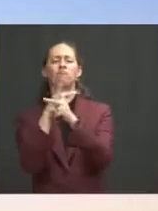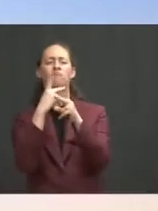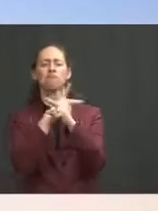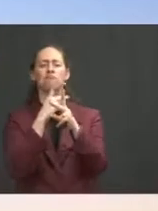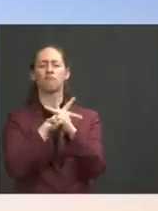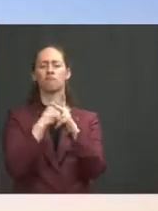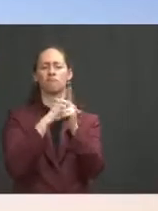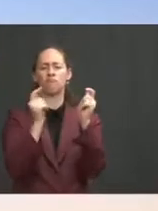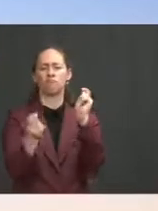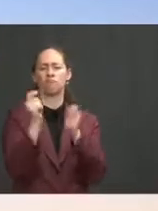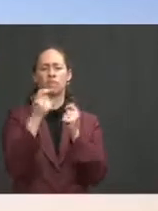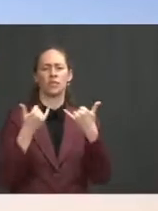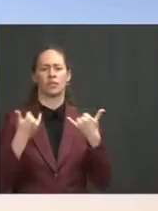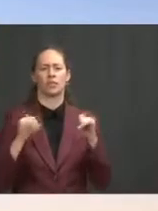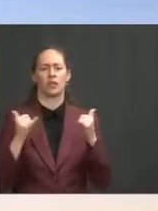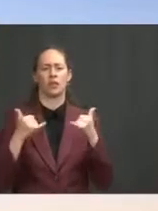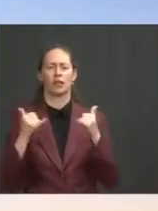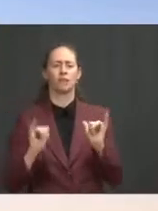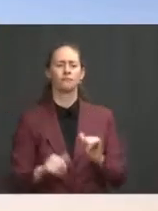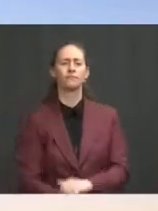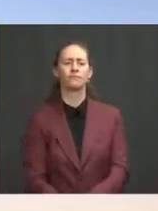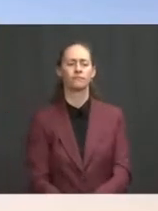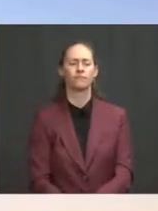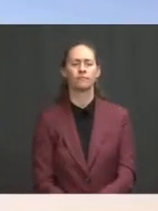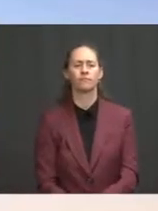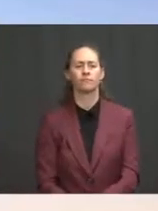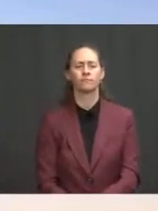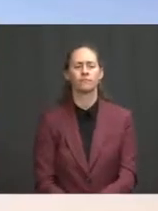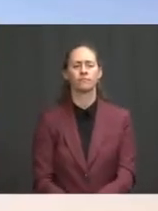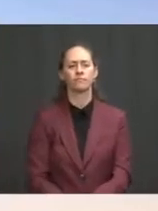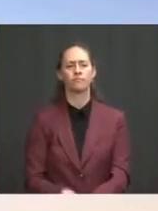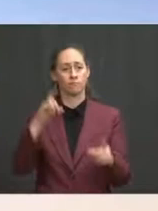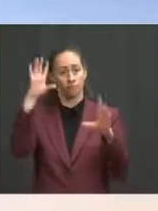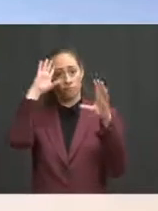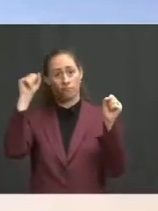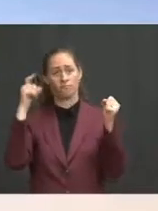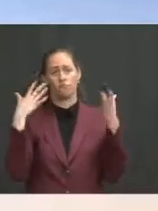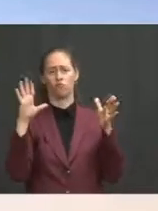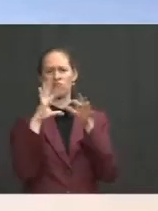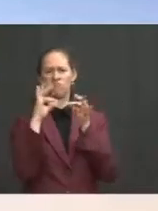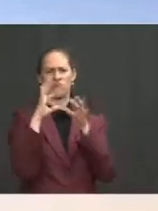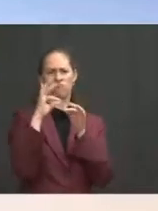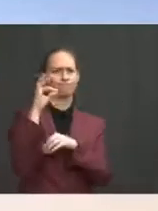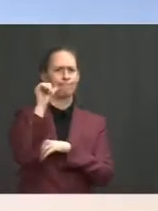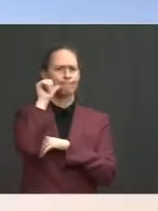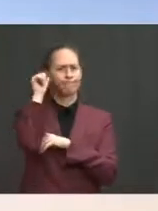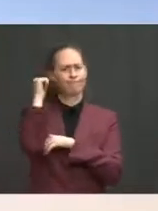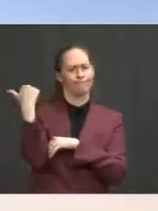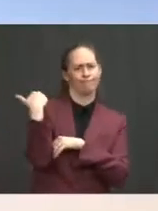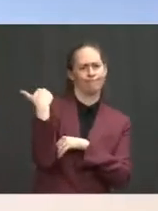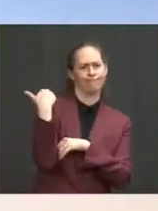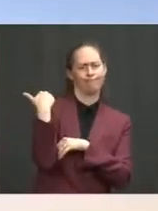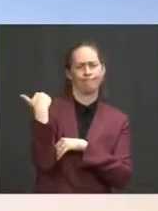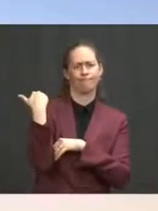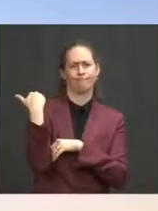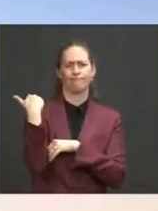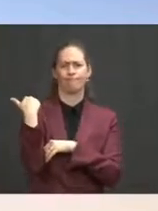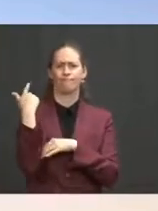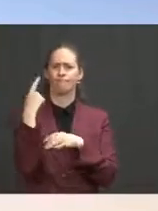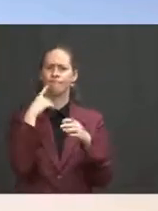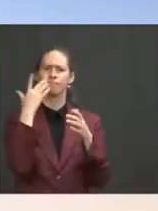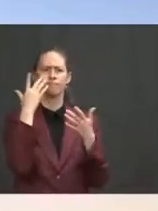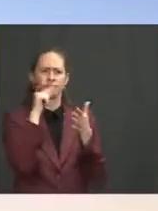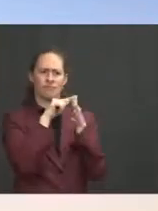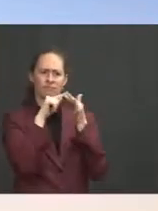tomorrow. And as I would note, and the president repeated this to me multiple times yesterday, every component of this is going to be, needs to be